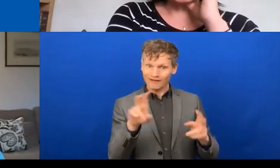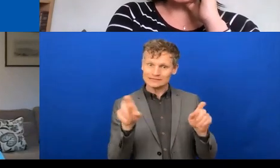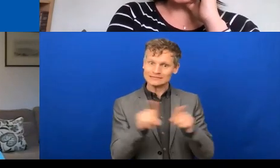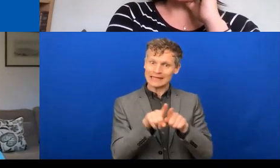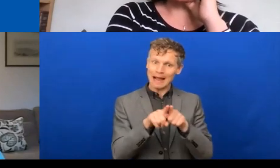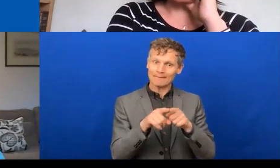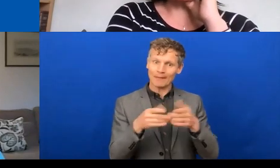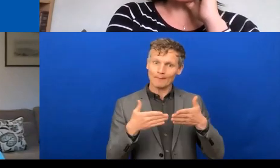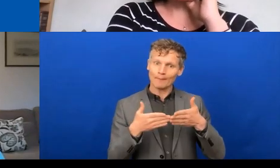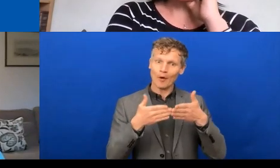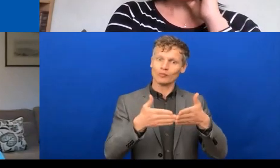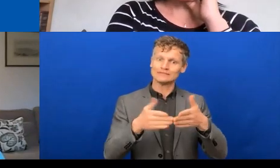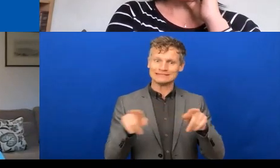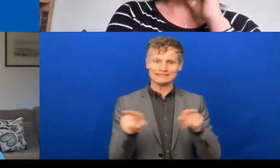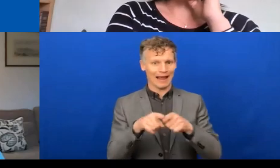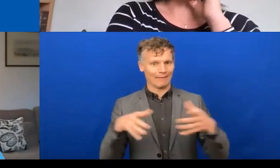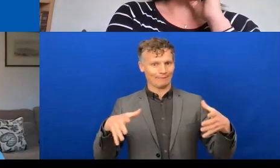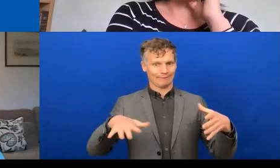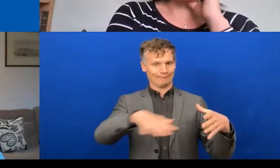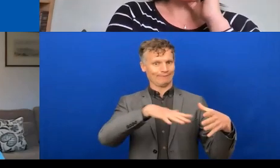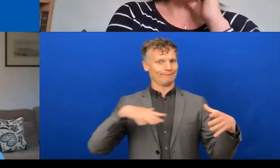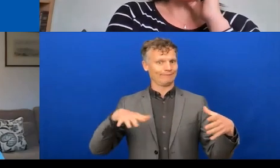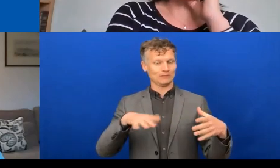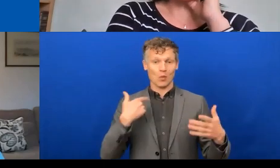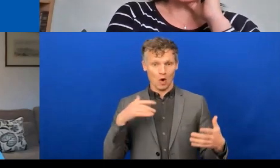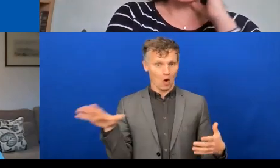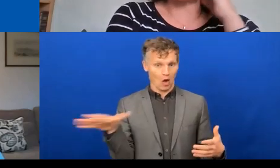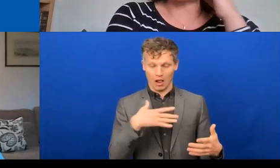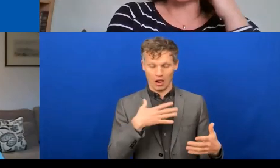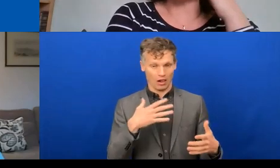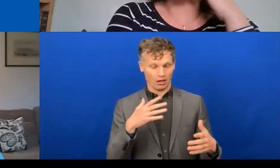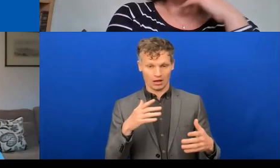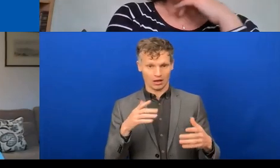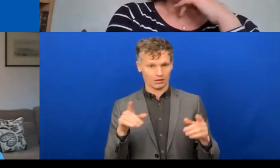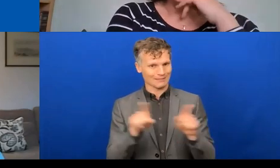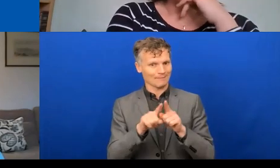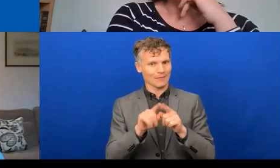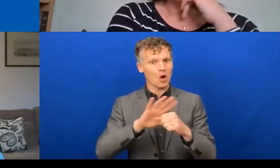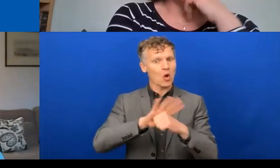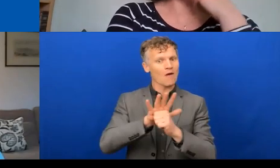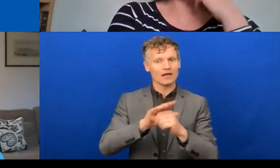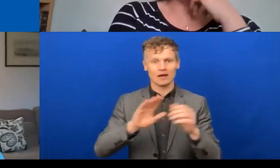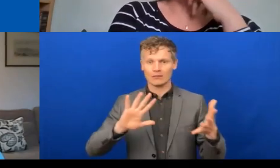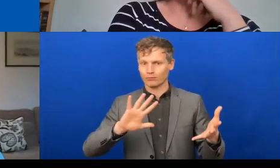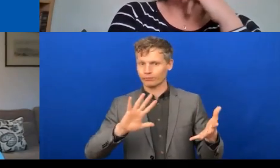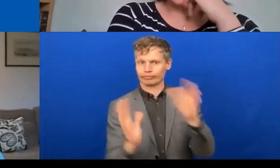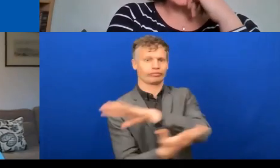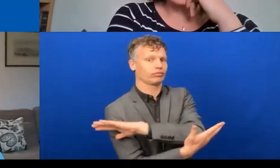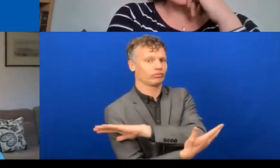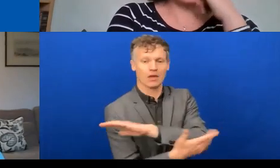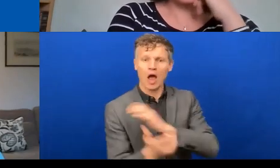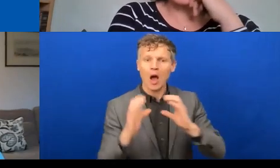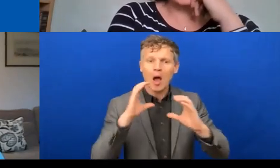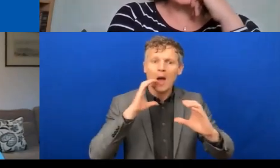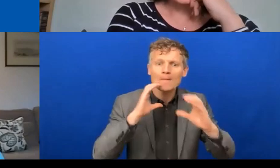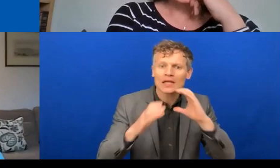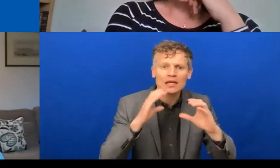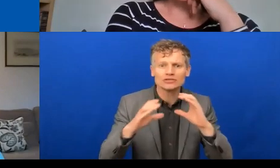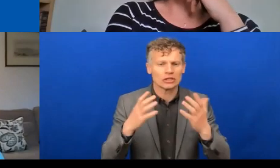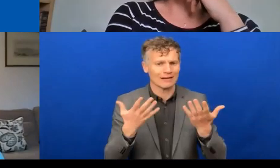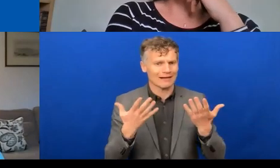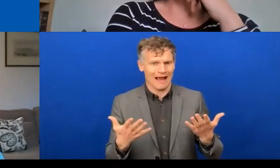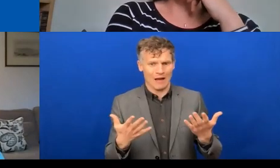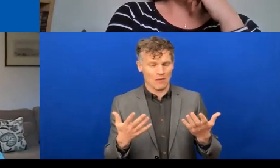disorientating that was, um, to suddenly have your standard methods of communication upended and changed overnight.